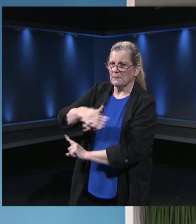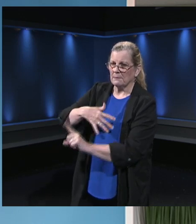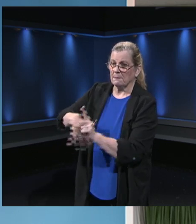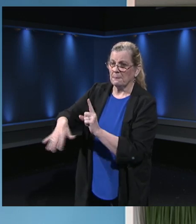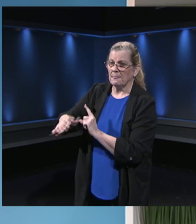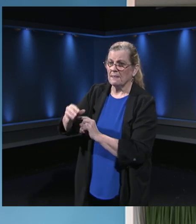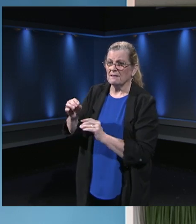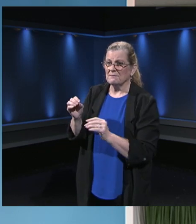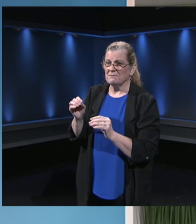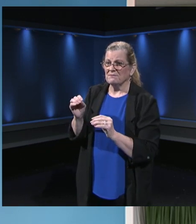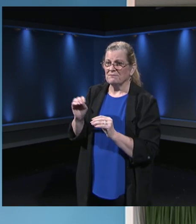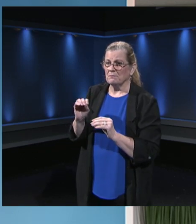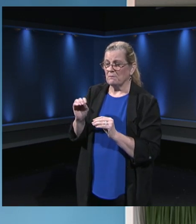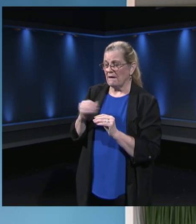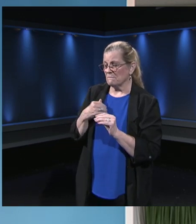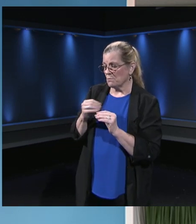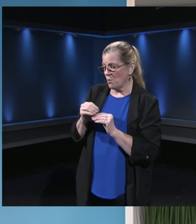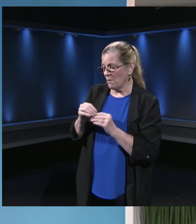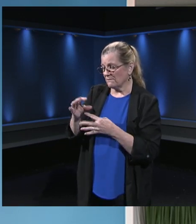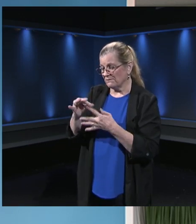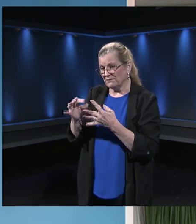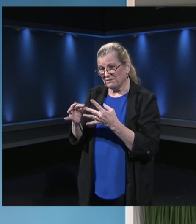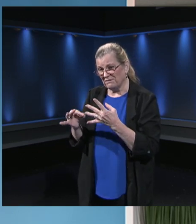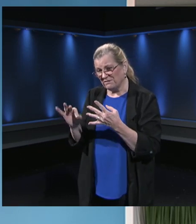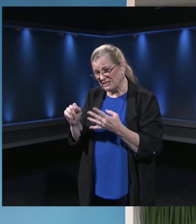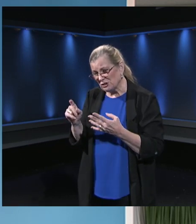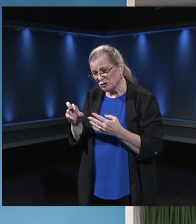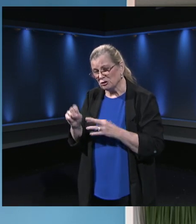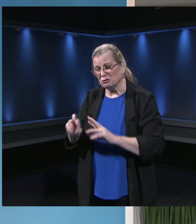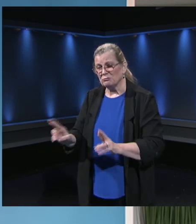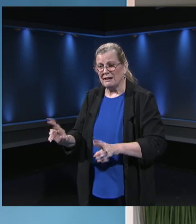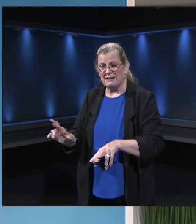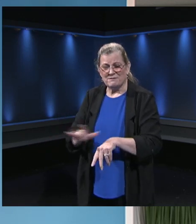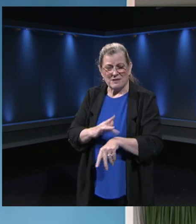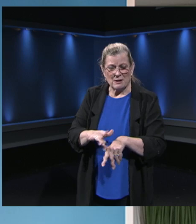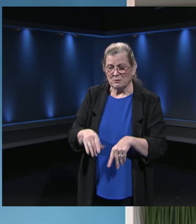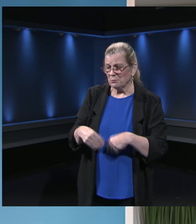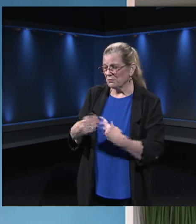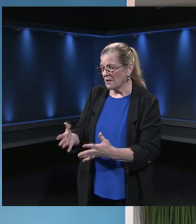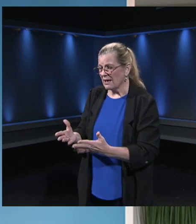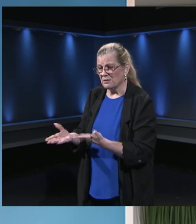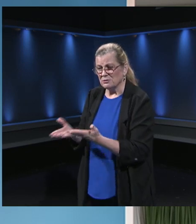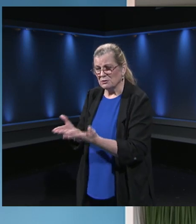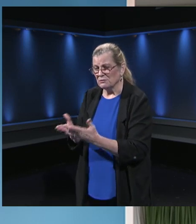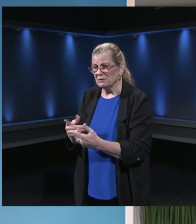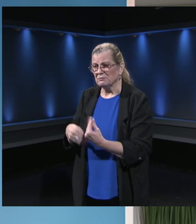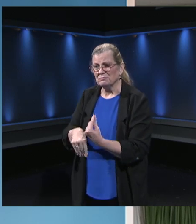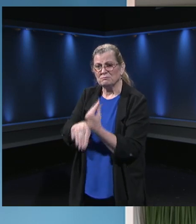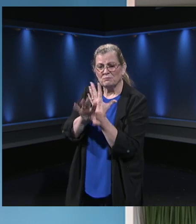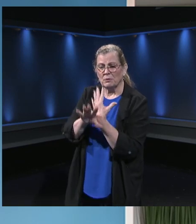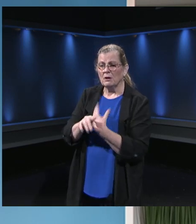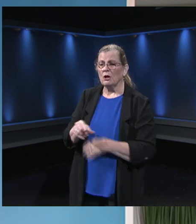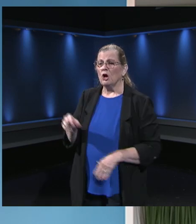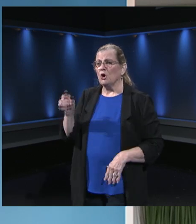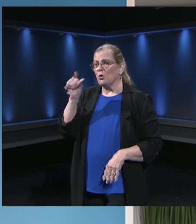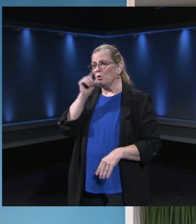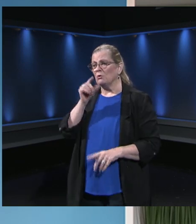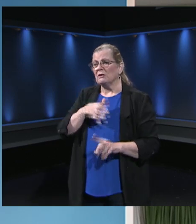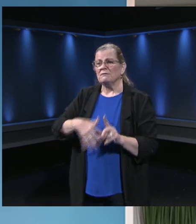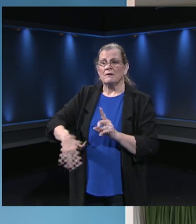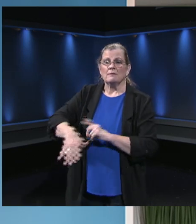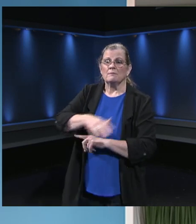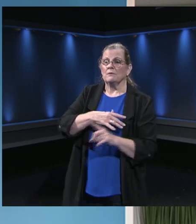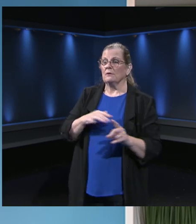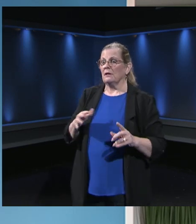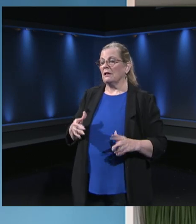features to work with as they proceed with virtual learning. And so the Google environment is alive and well. And I think we'll see even increased use of